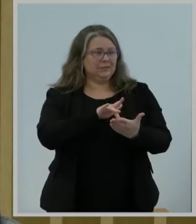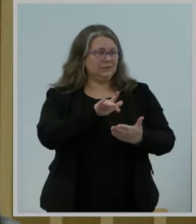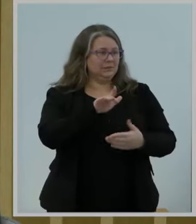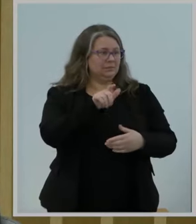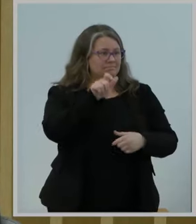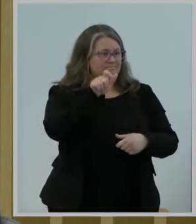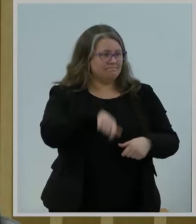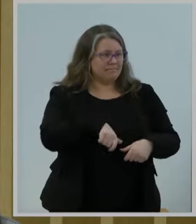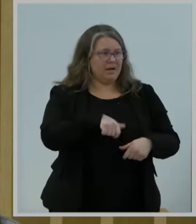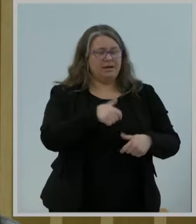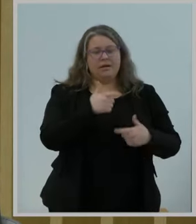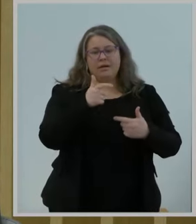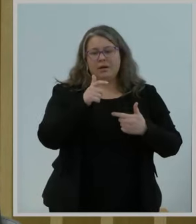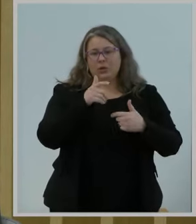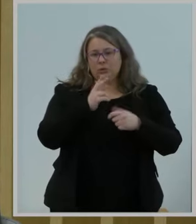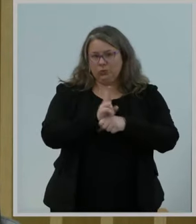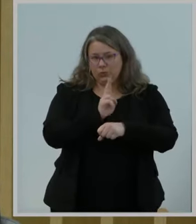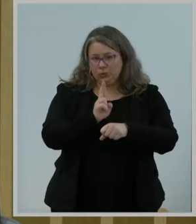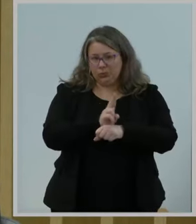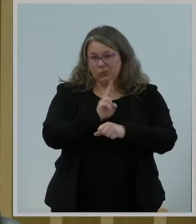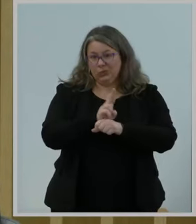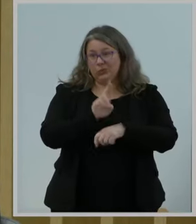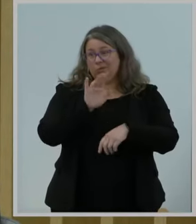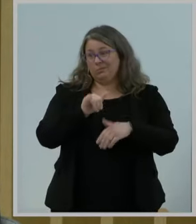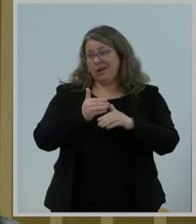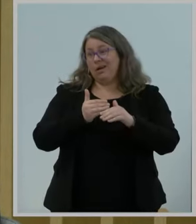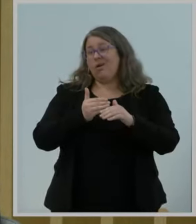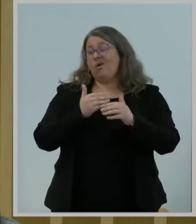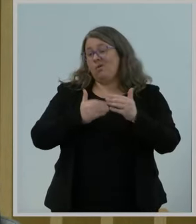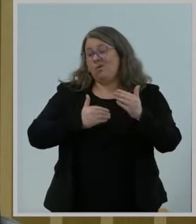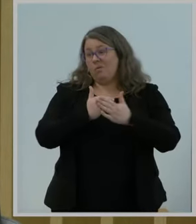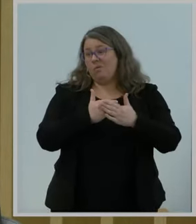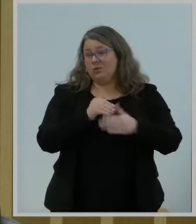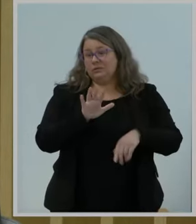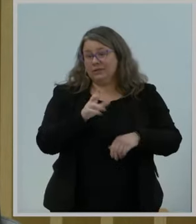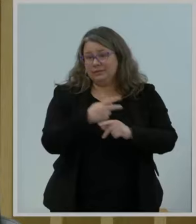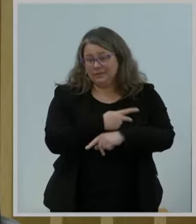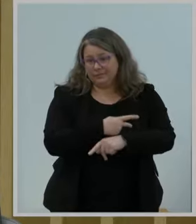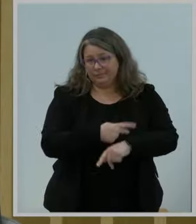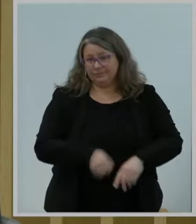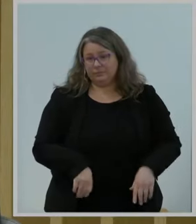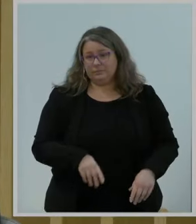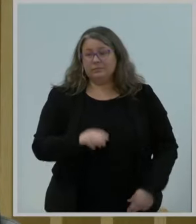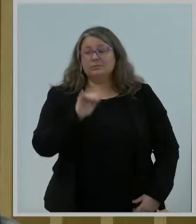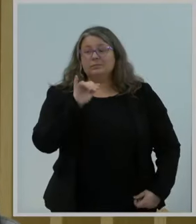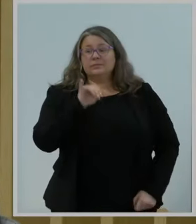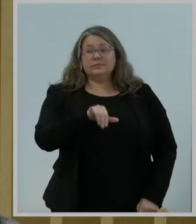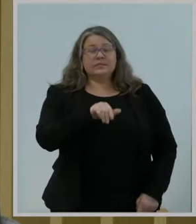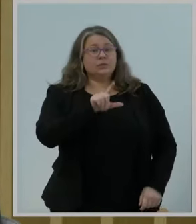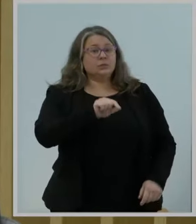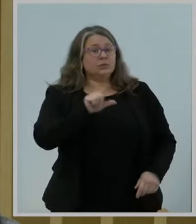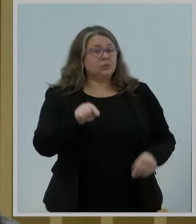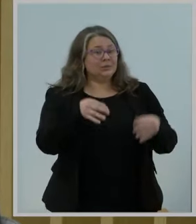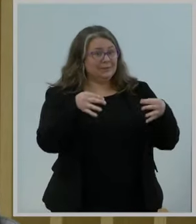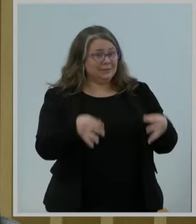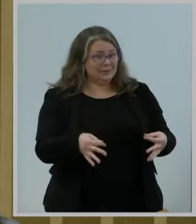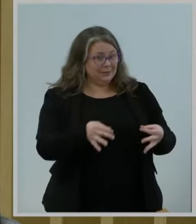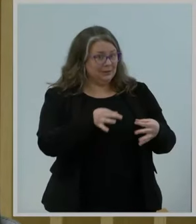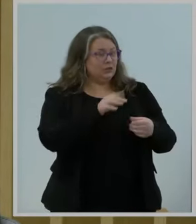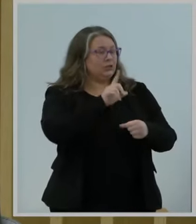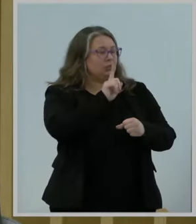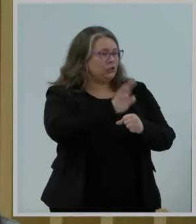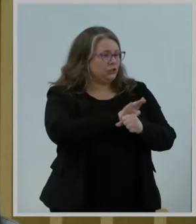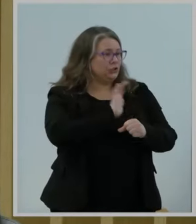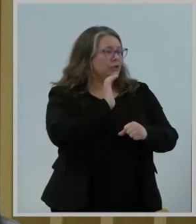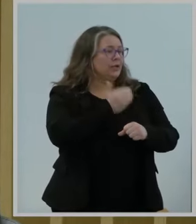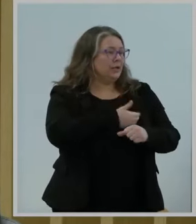And by acting early, our 2020 decision ensured that Americans and the businesses that are based here on our